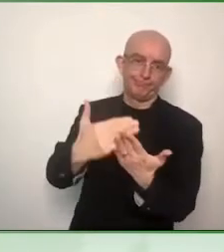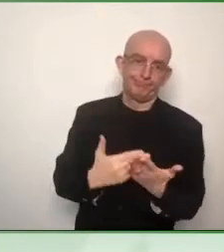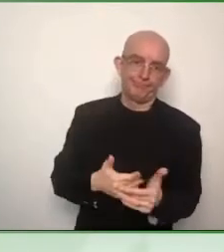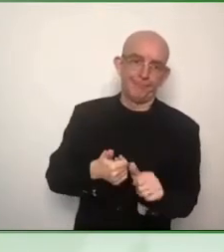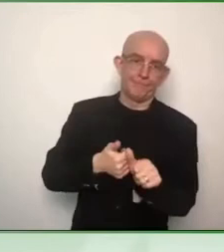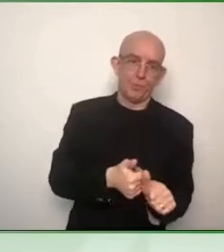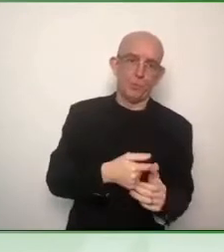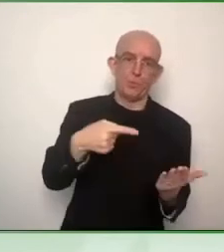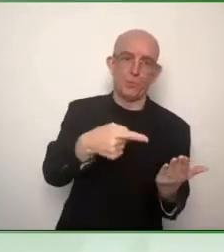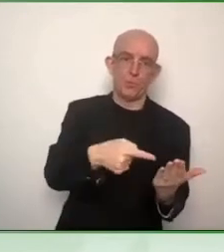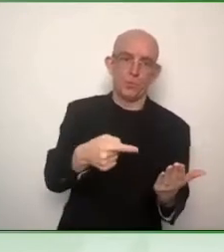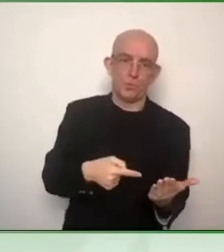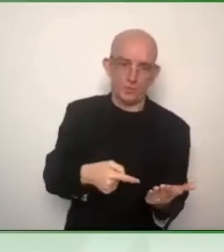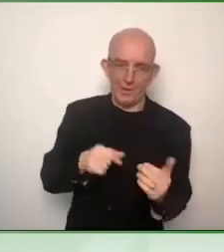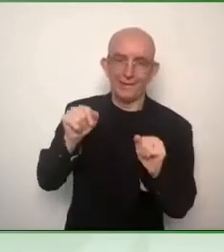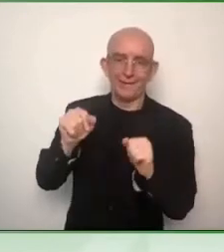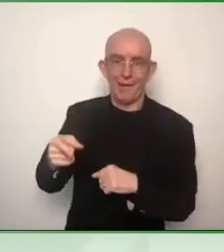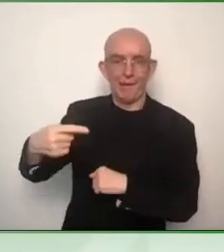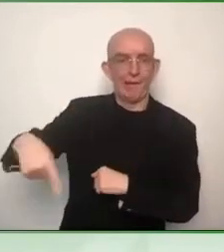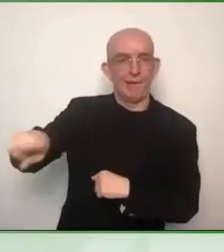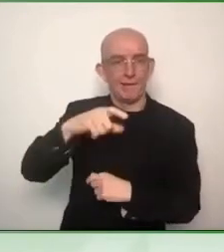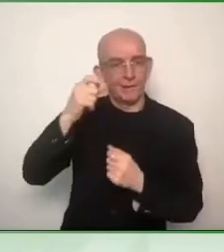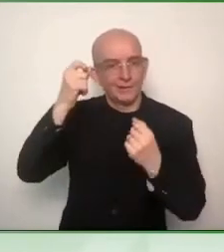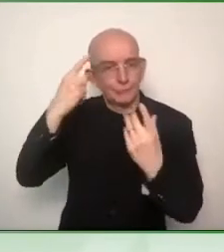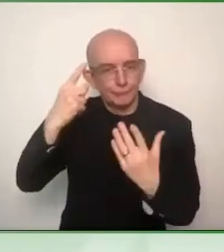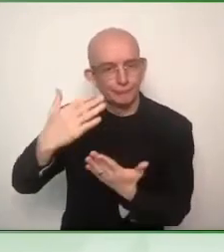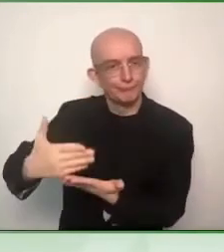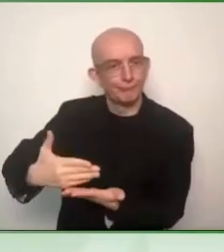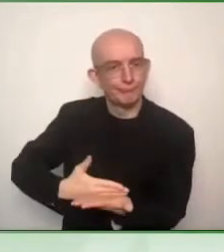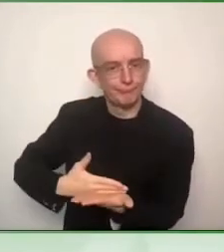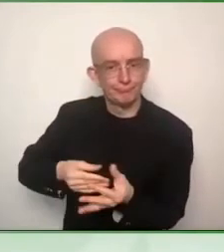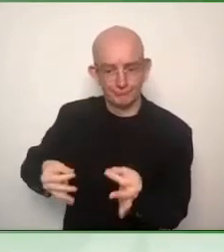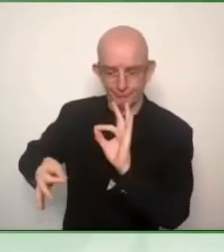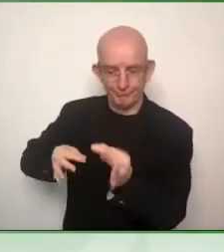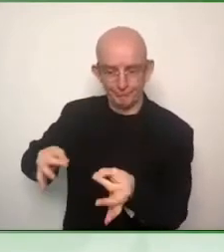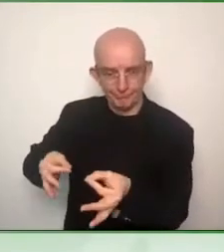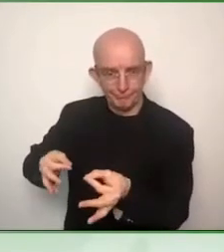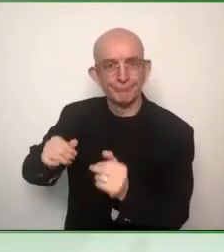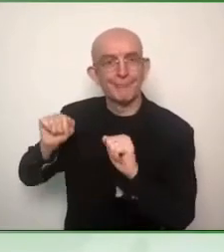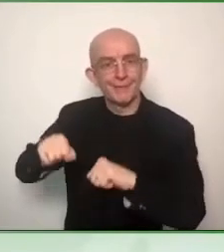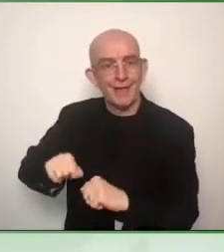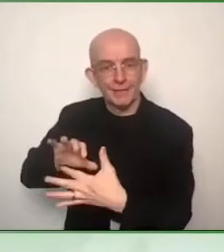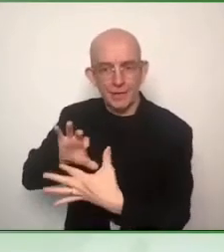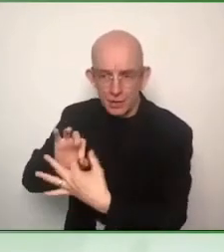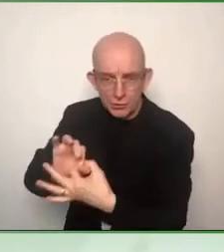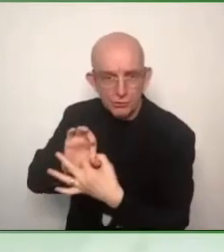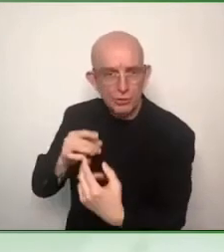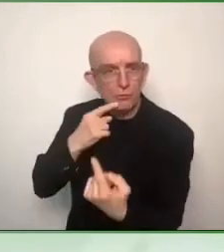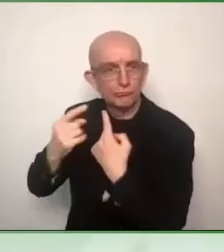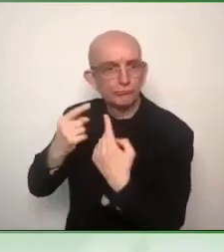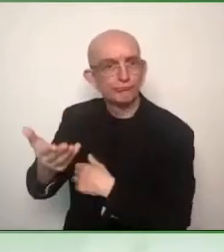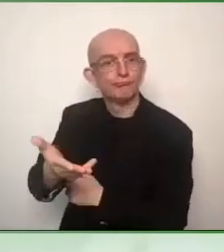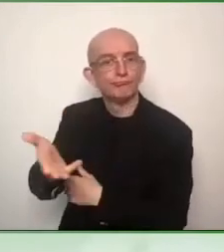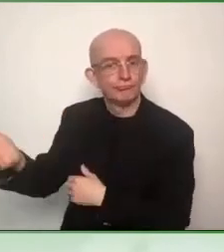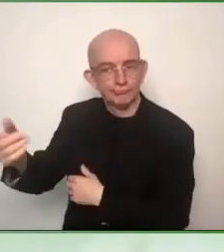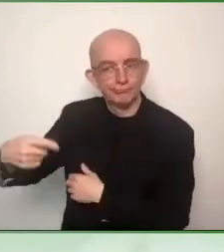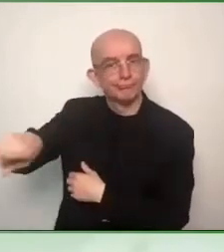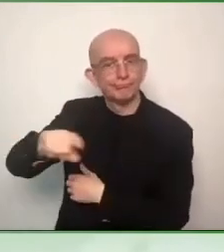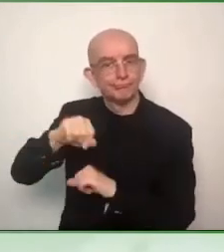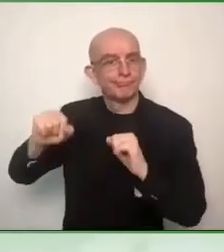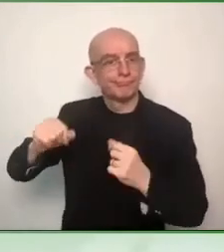inaccessible modes of communication, for example. So all this